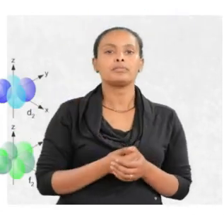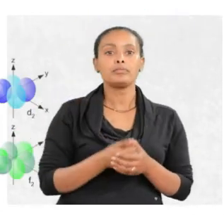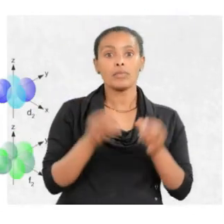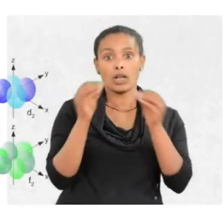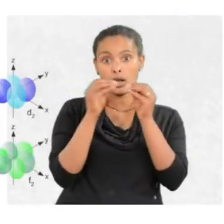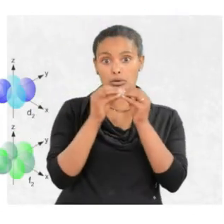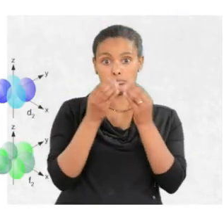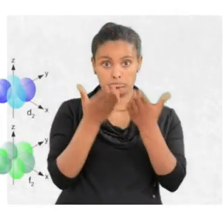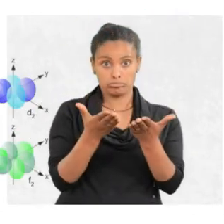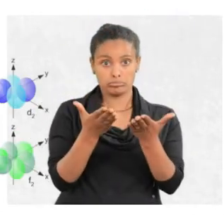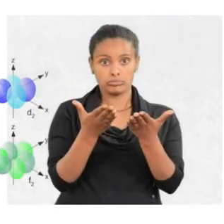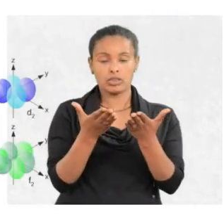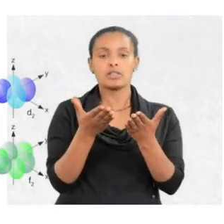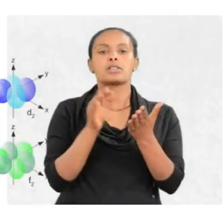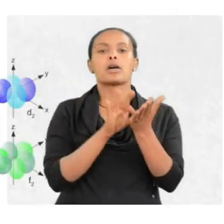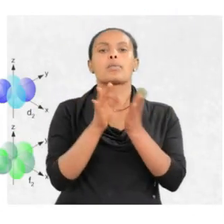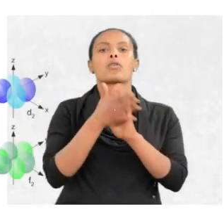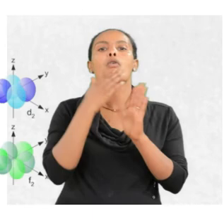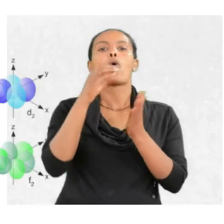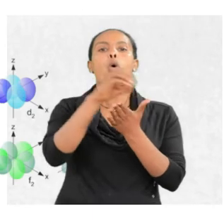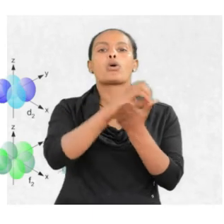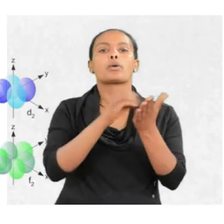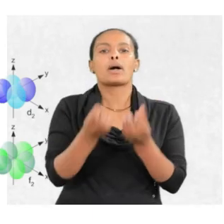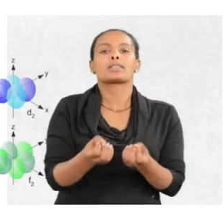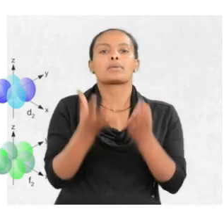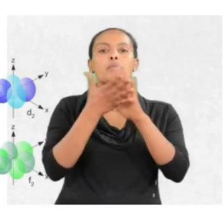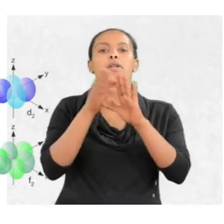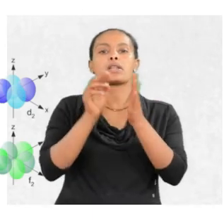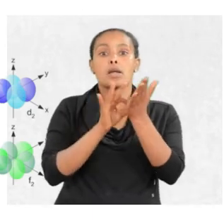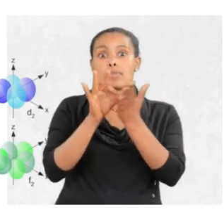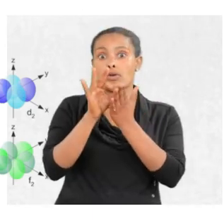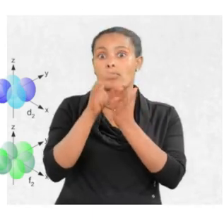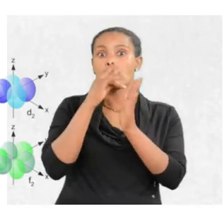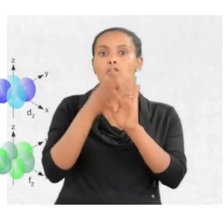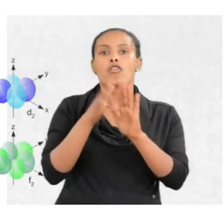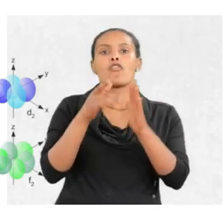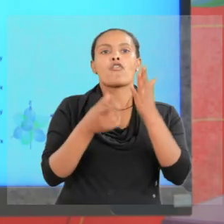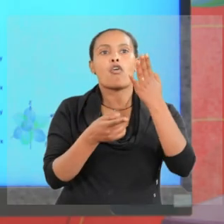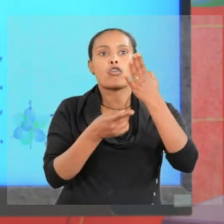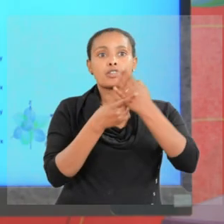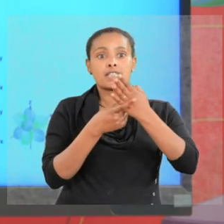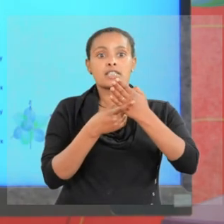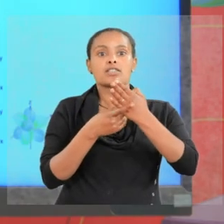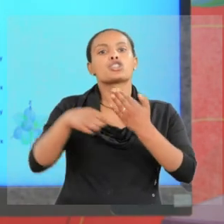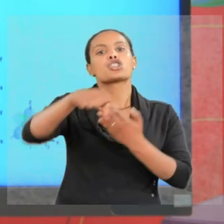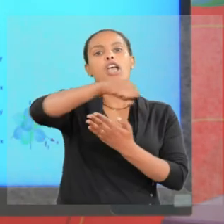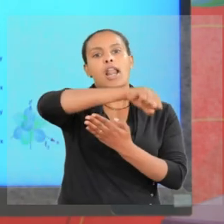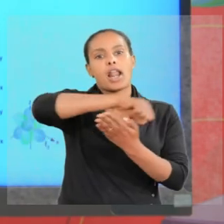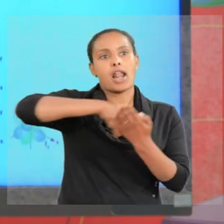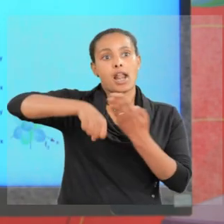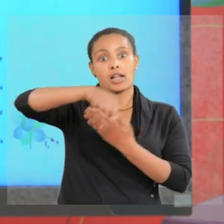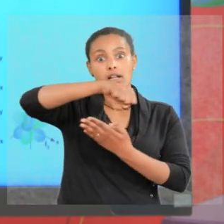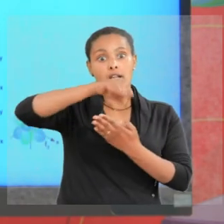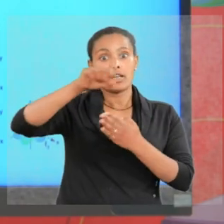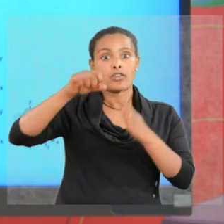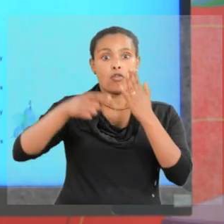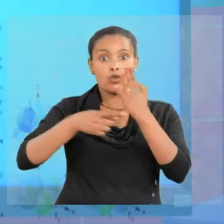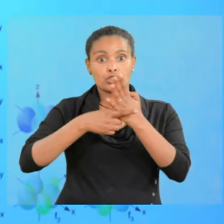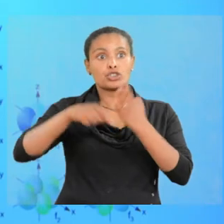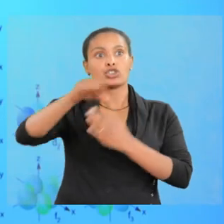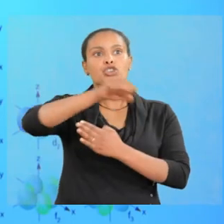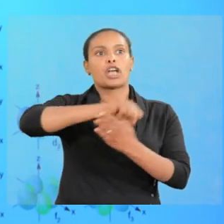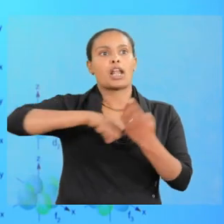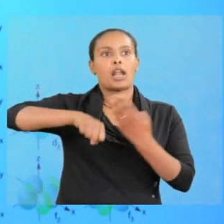Calculate the number of orbitals and maximum number of electrons in the fourth shell. n equals to four.